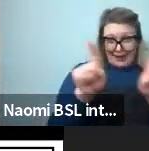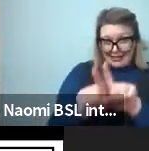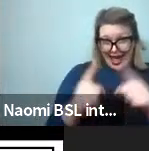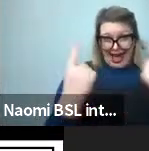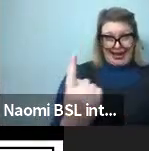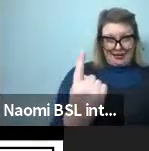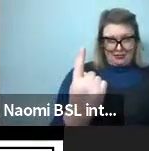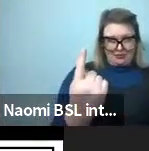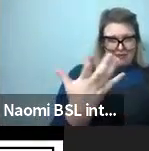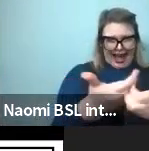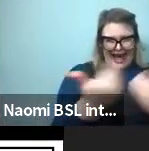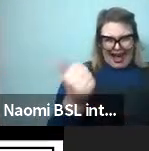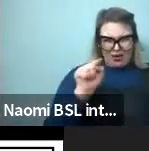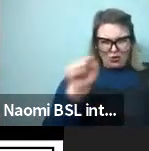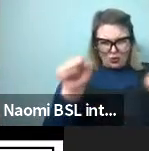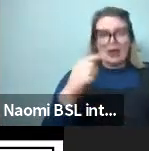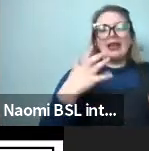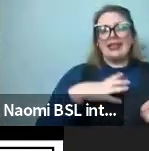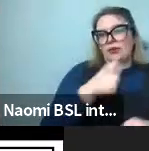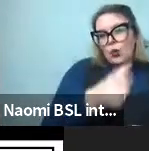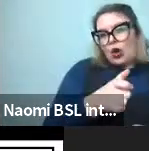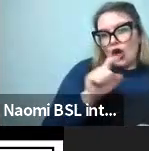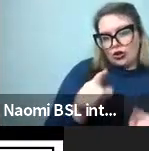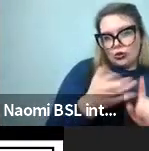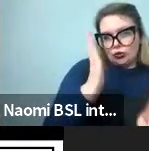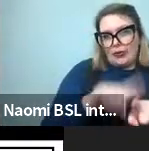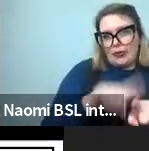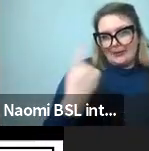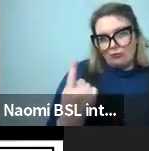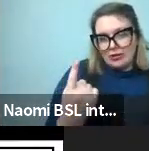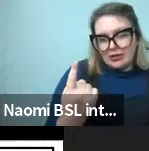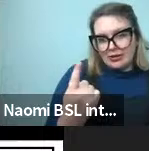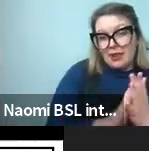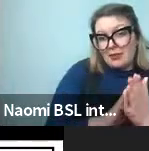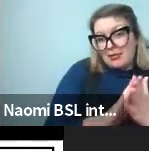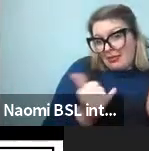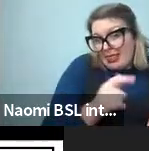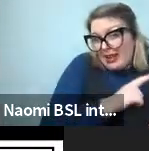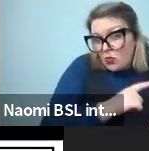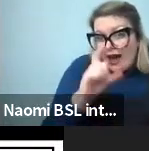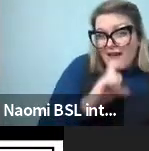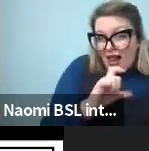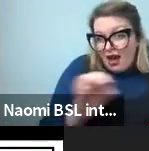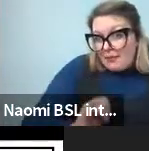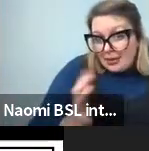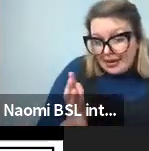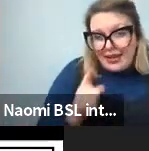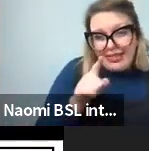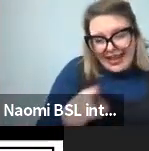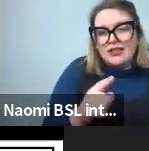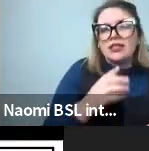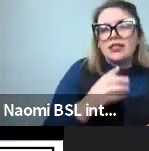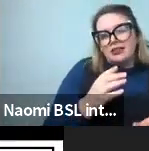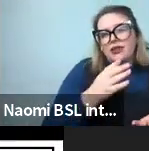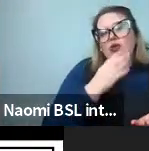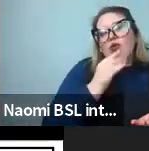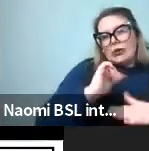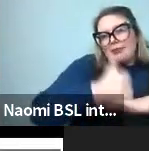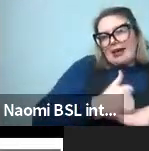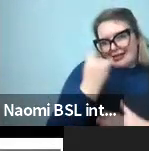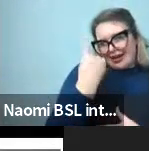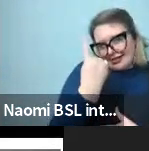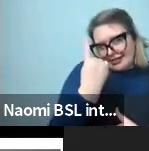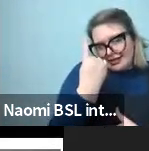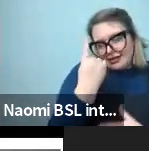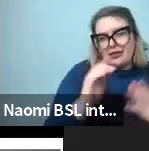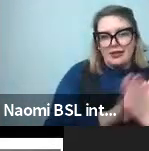two objects apart. And so I invent a new word to tell them apart. So that's where maybe color terms come in. That's a use-based word to think about why we might add words